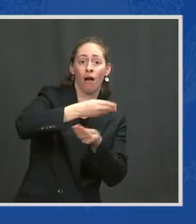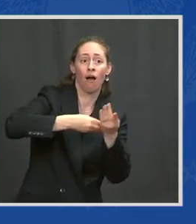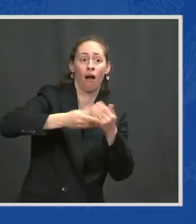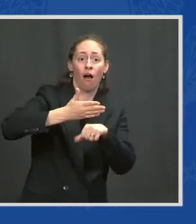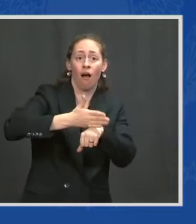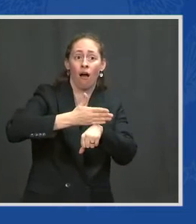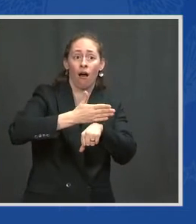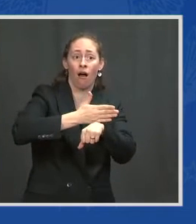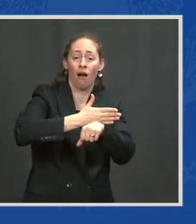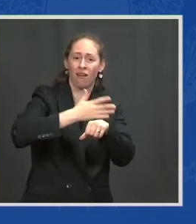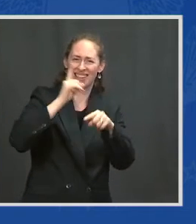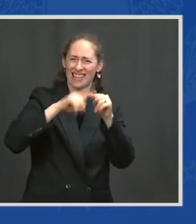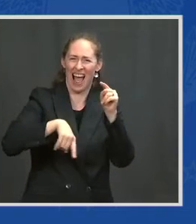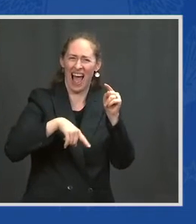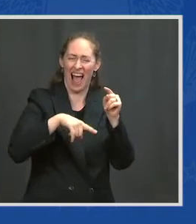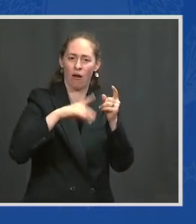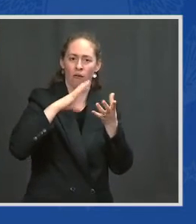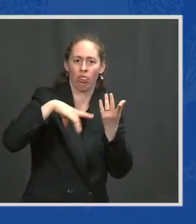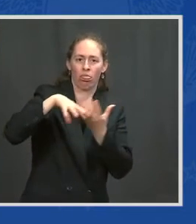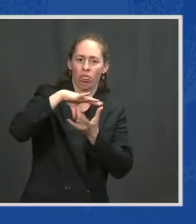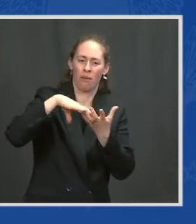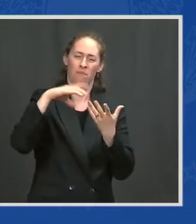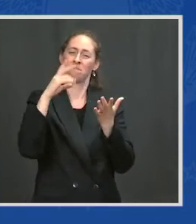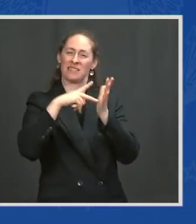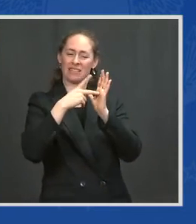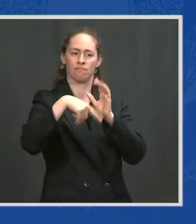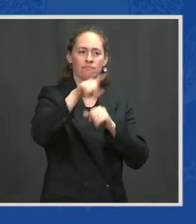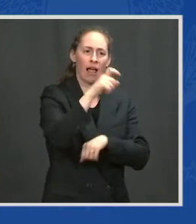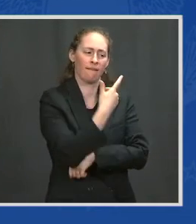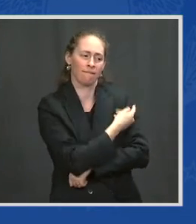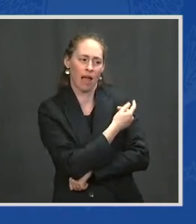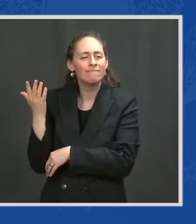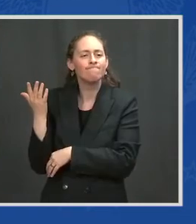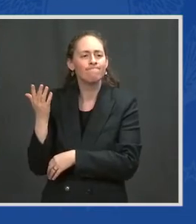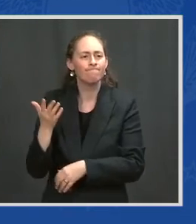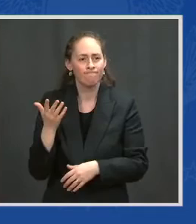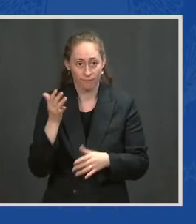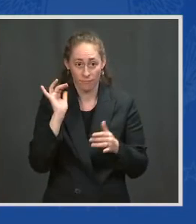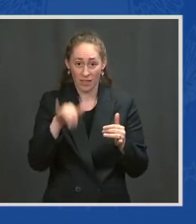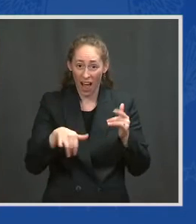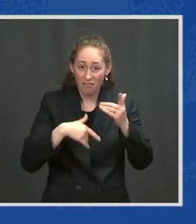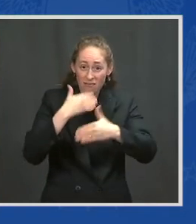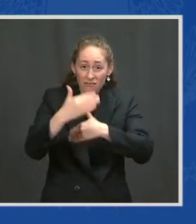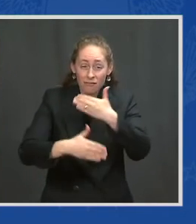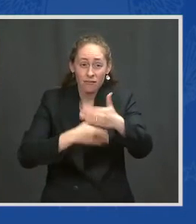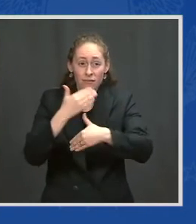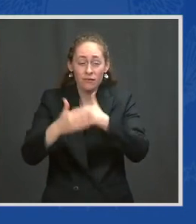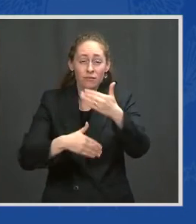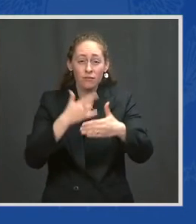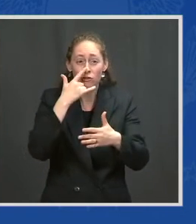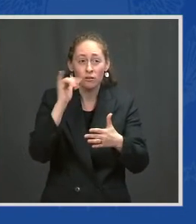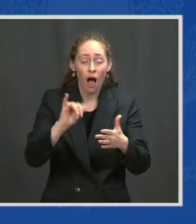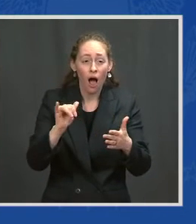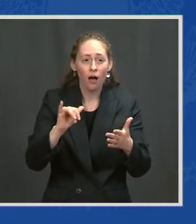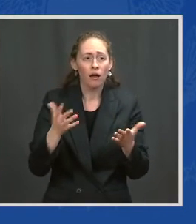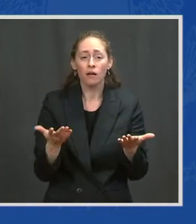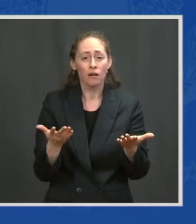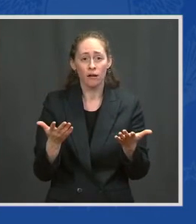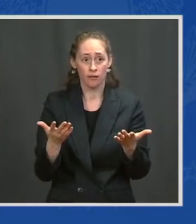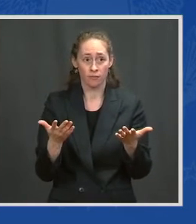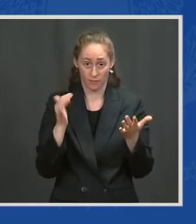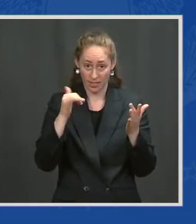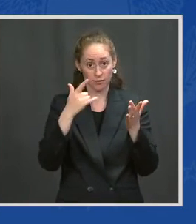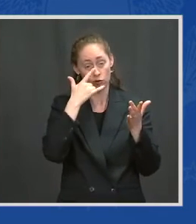that people will come back to work if they're paid a decent wage. And as our economy comes back, these companies